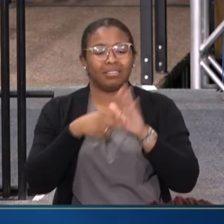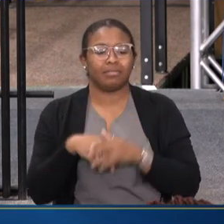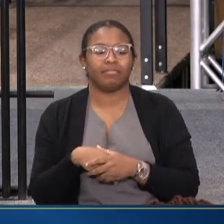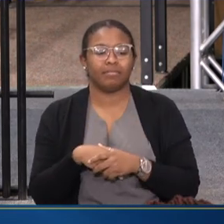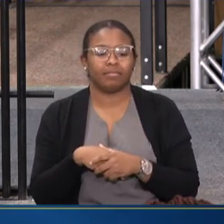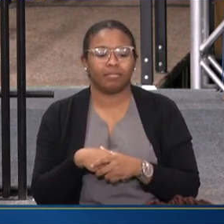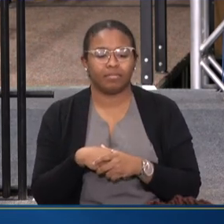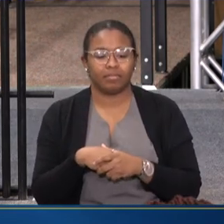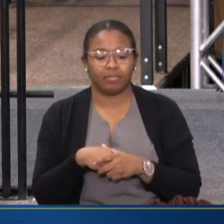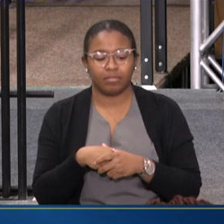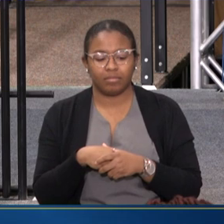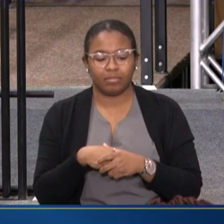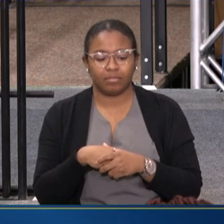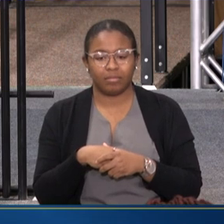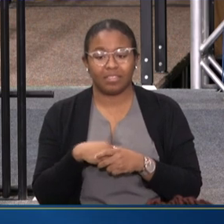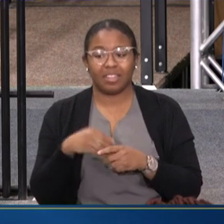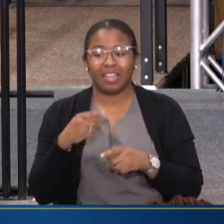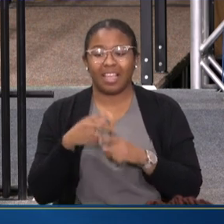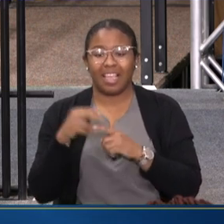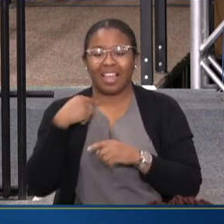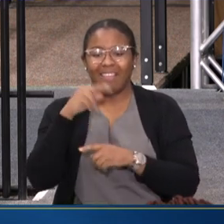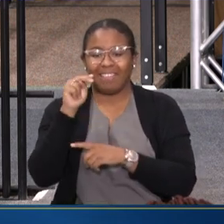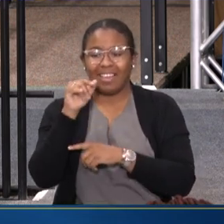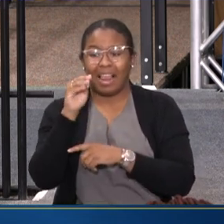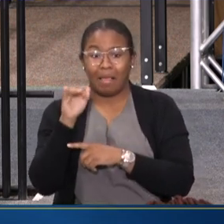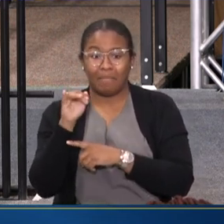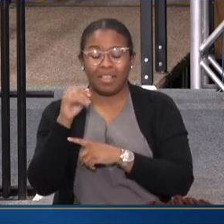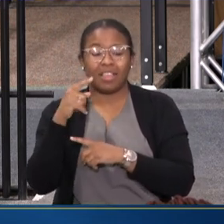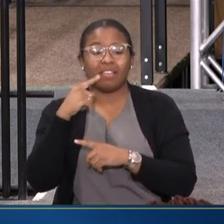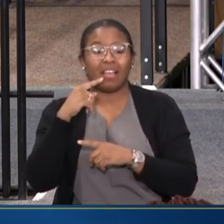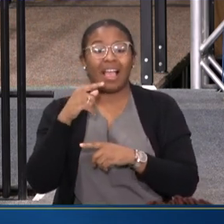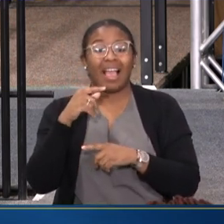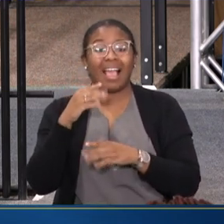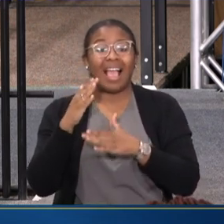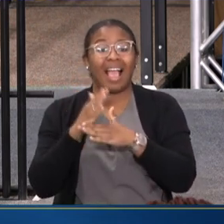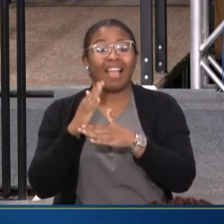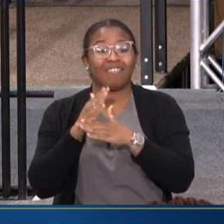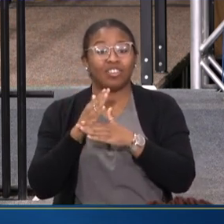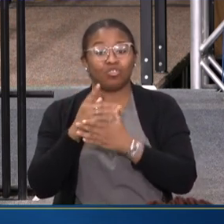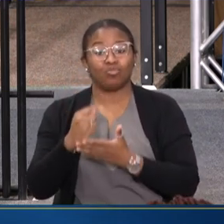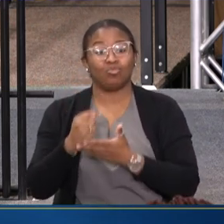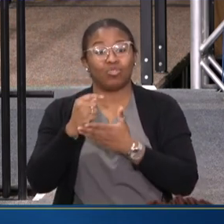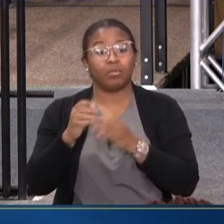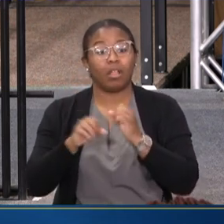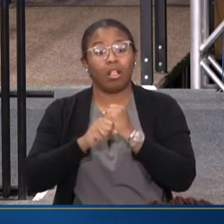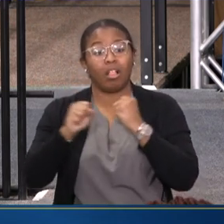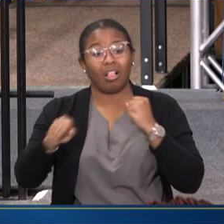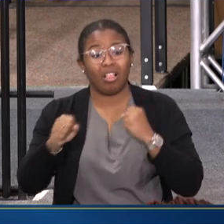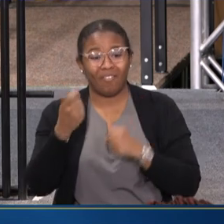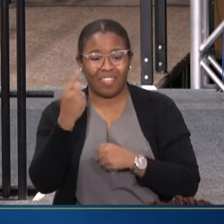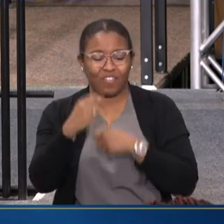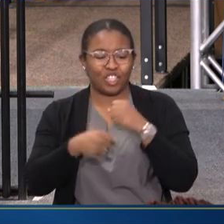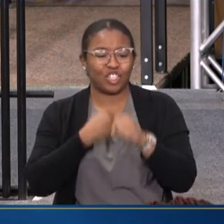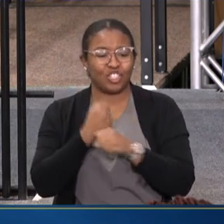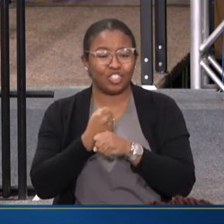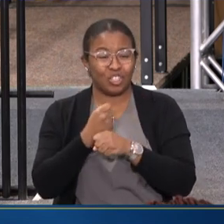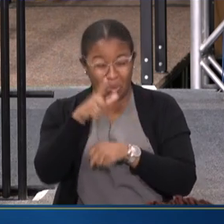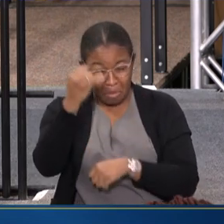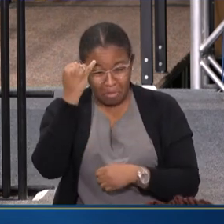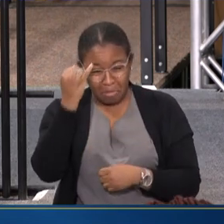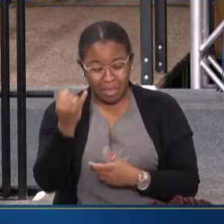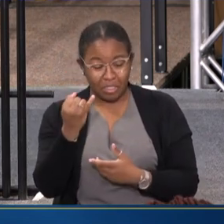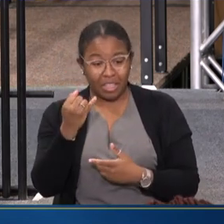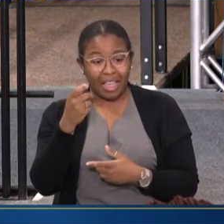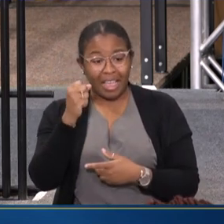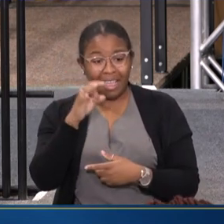AND WE HAVE THE NAMI FOLKS HERE NEXT, THE AVERAGE DELAY IN TREATMENT IS 11 YEARS. THAT'S PRETTY HARD TO BELIEVE. CAN YOU IMAGINE